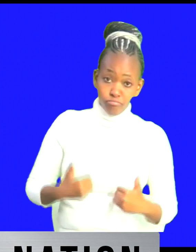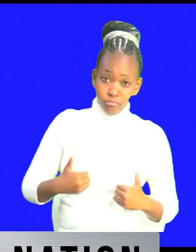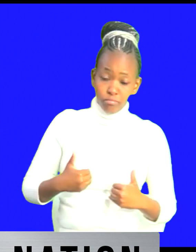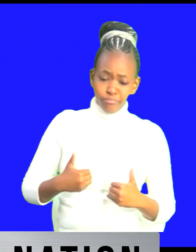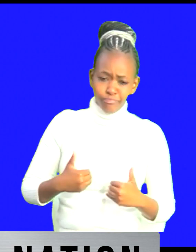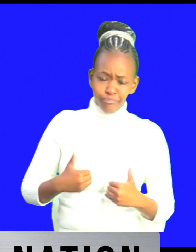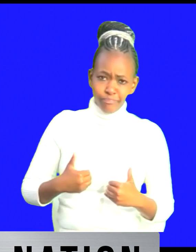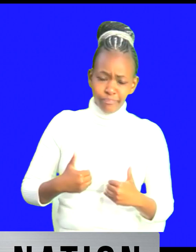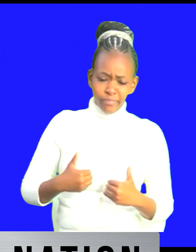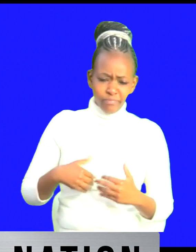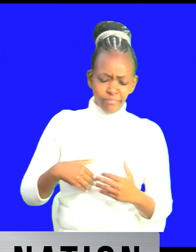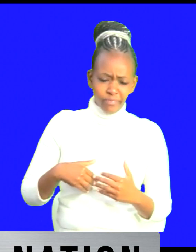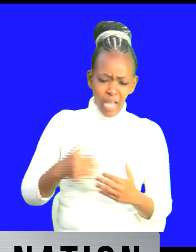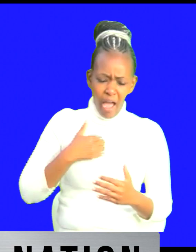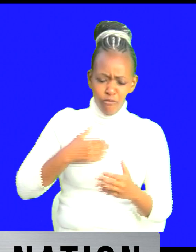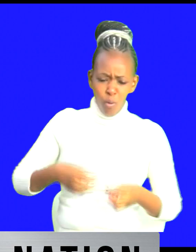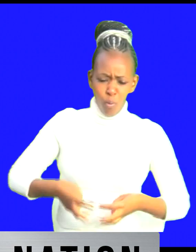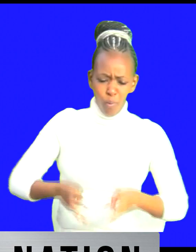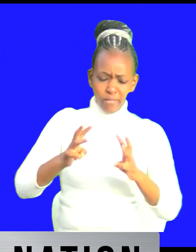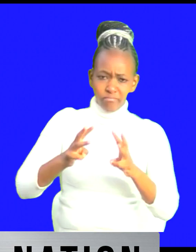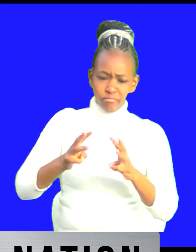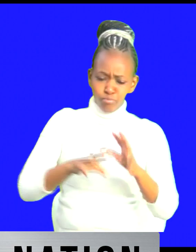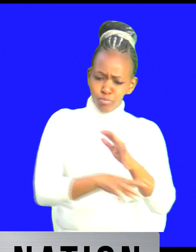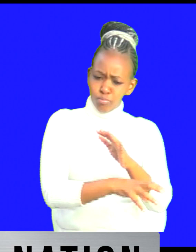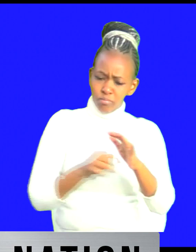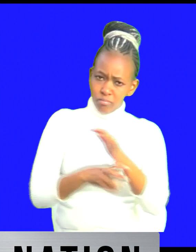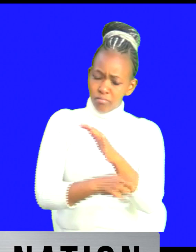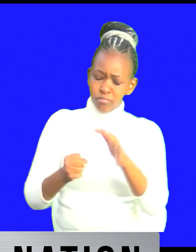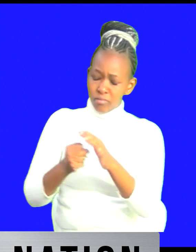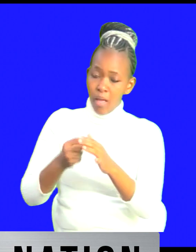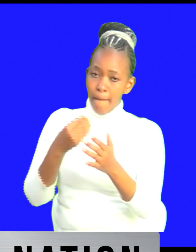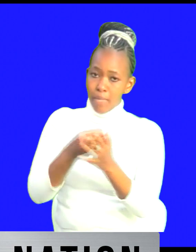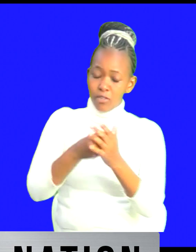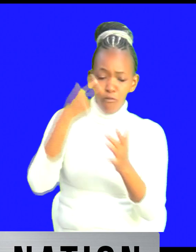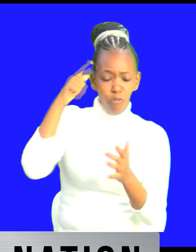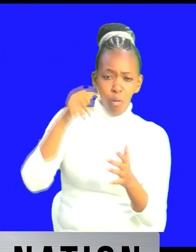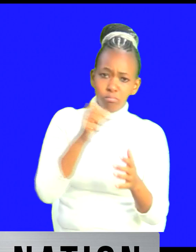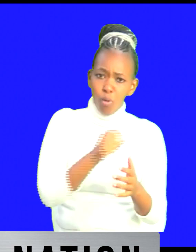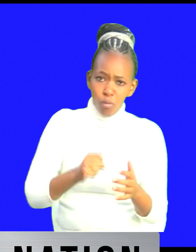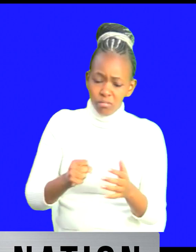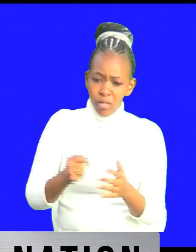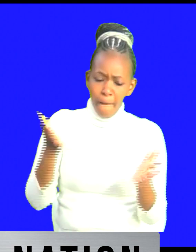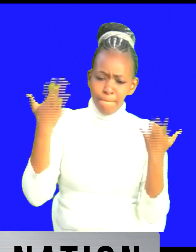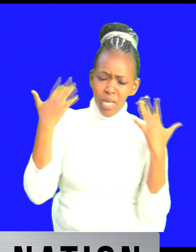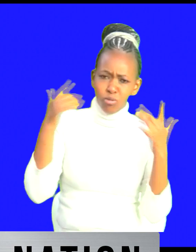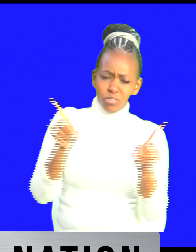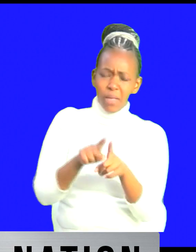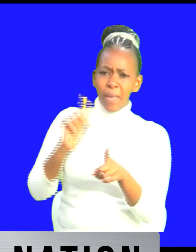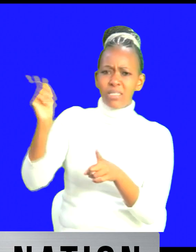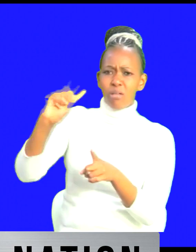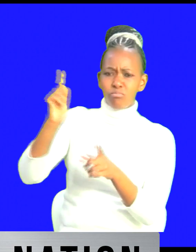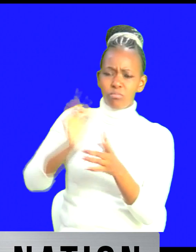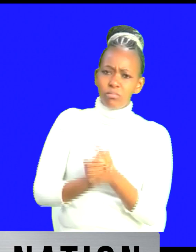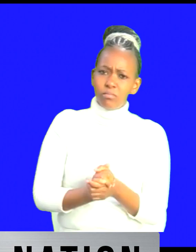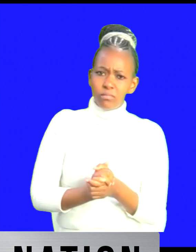away to finds a way to take money from their from their from their forms and what have you uh i think in meru in nairobi uh so